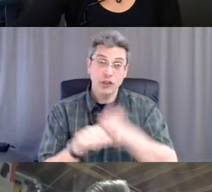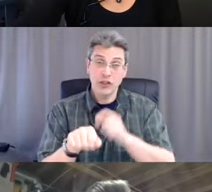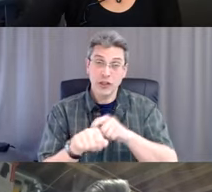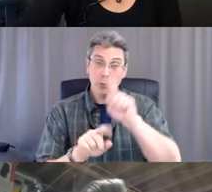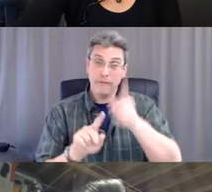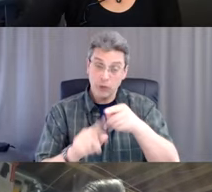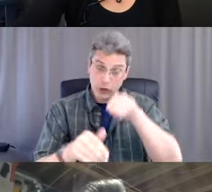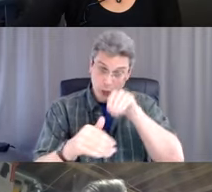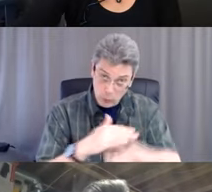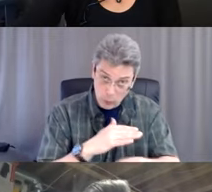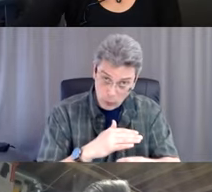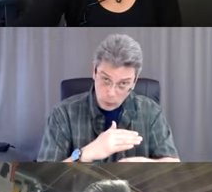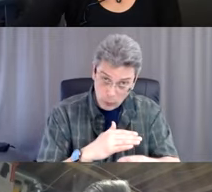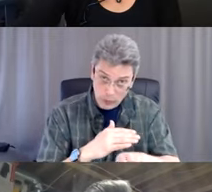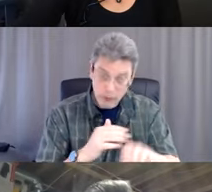Before direct contact.